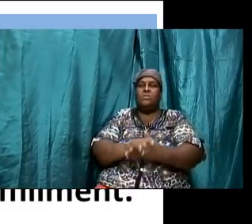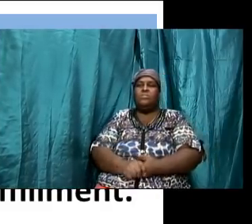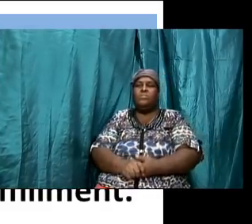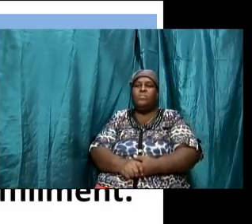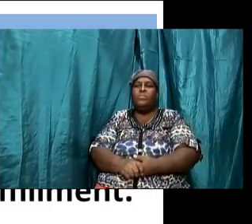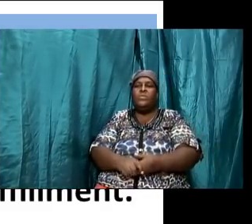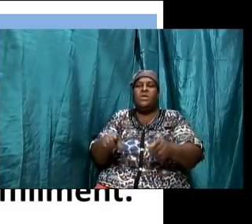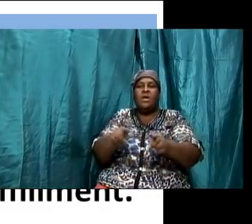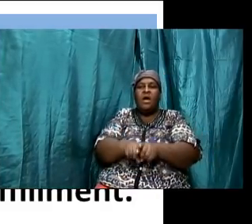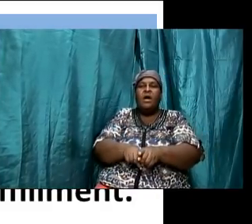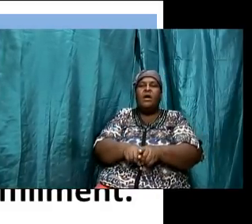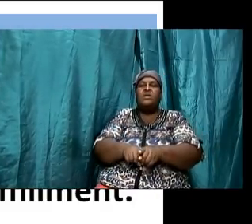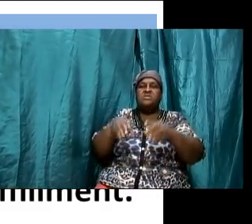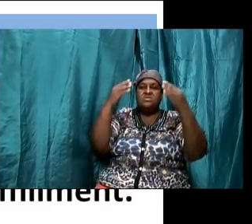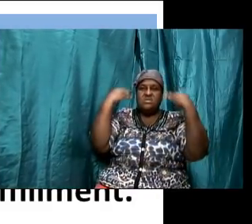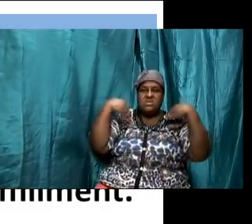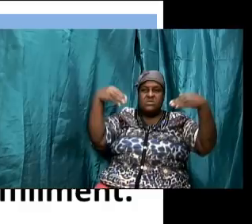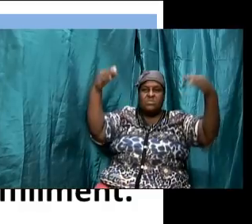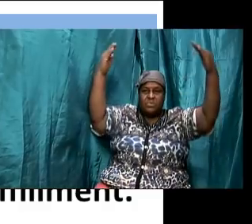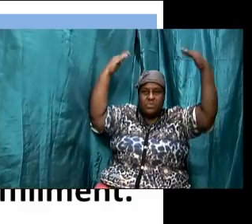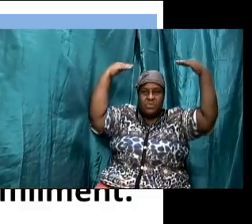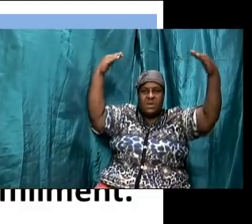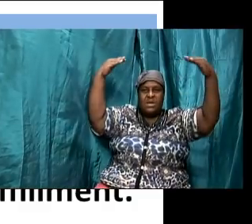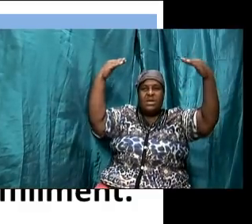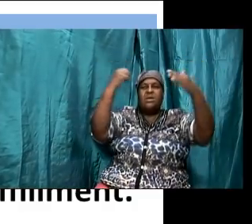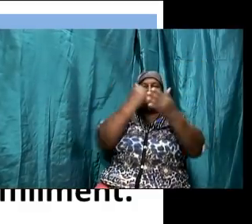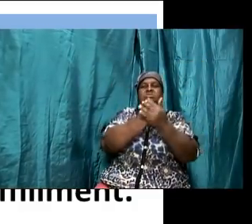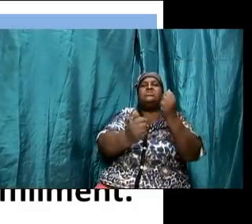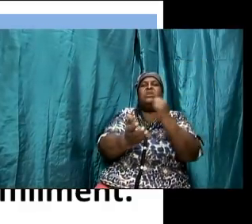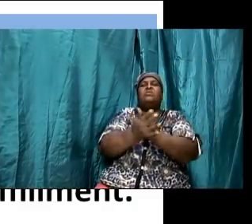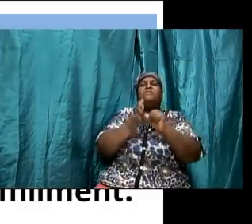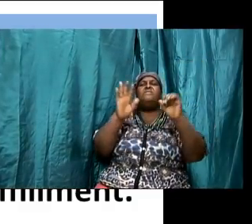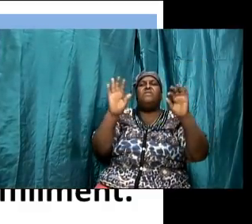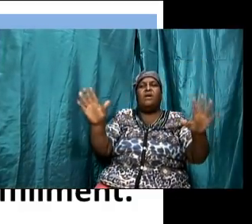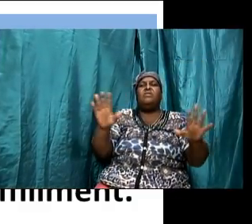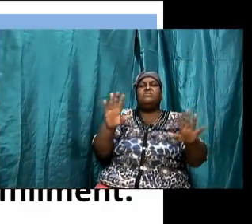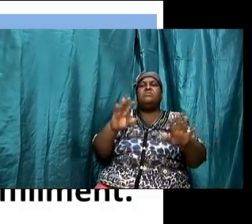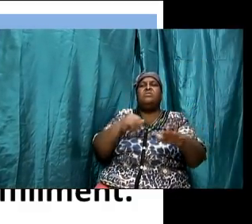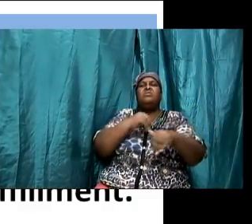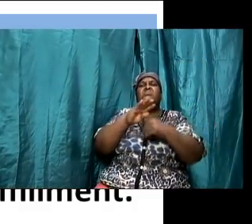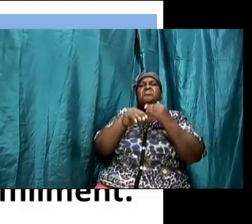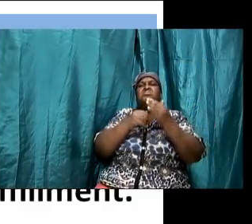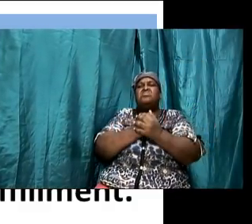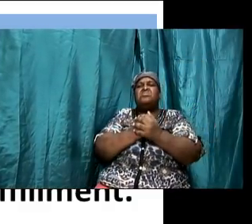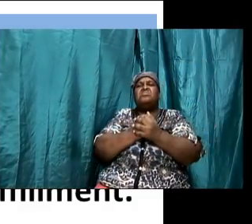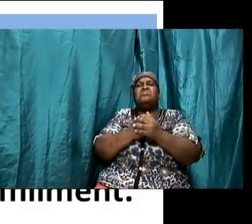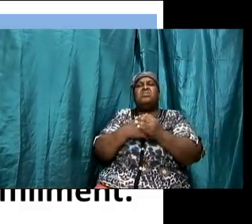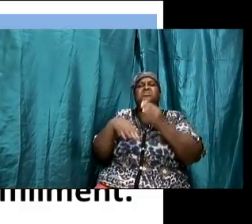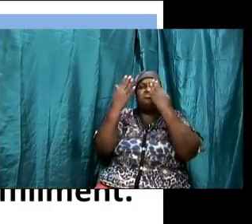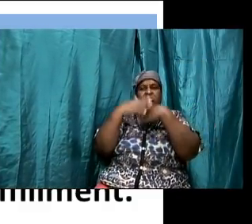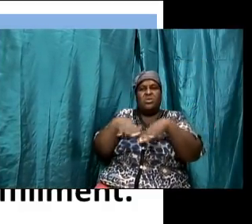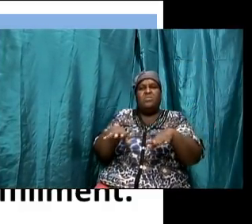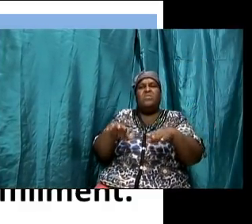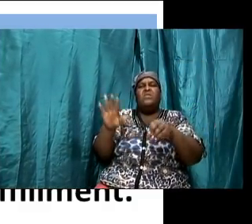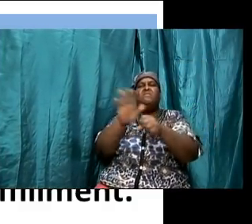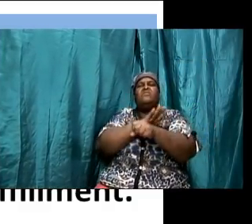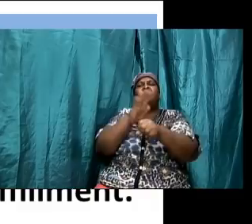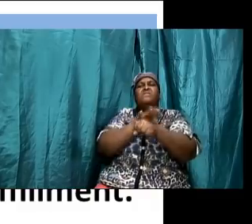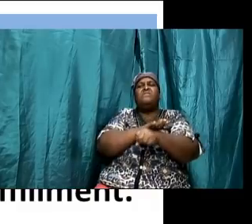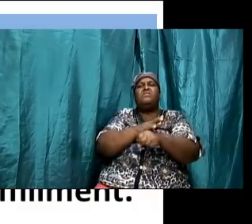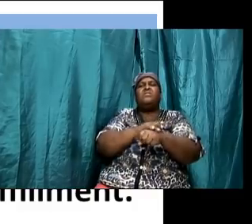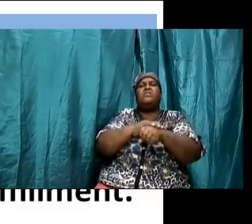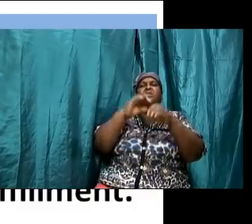as the supreme sacrifice of all the types and shadows he fulfilled the ceremonial law